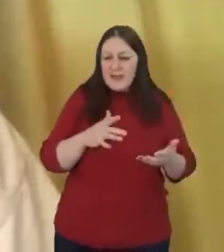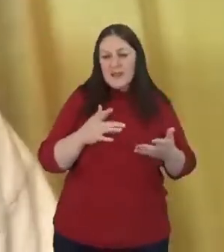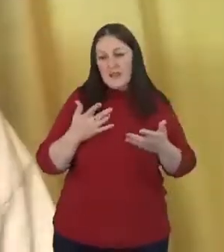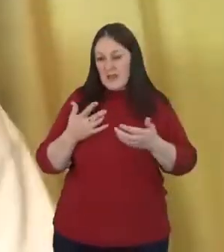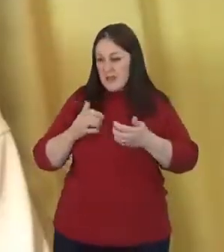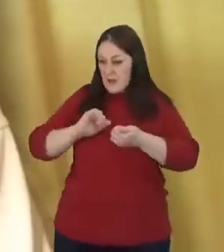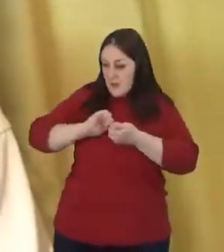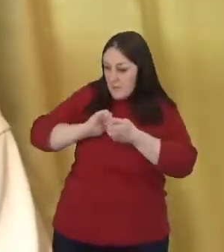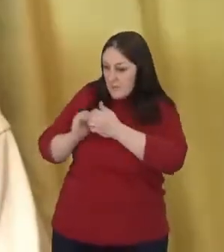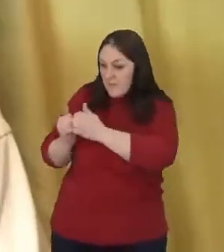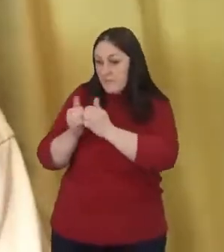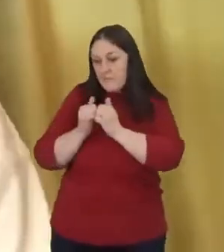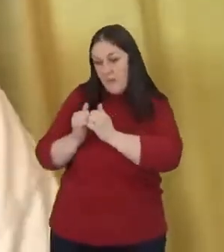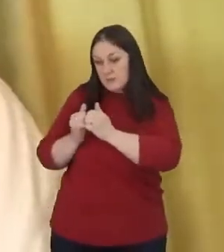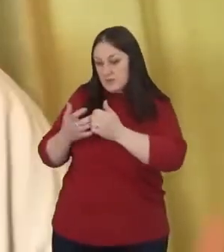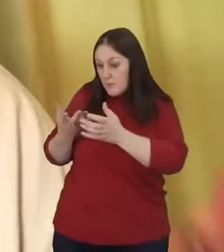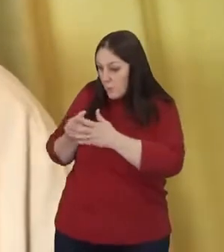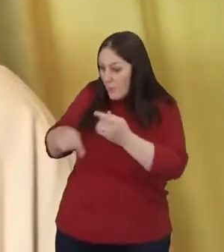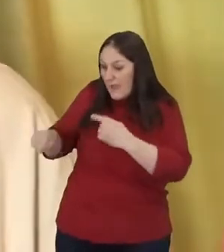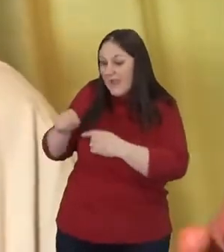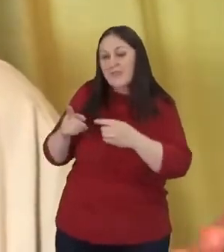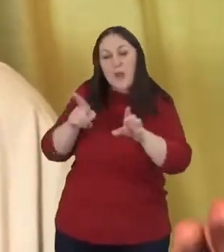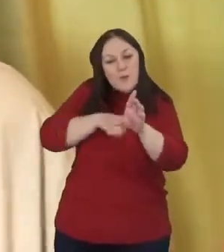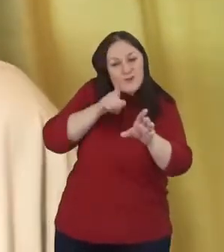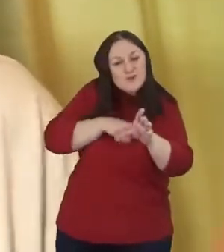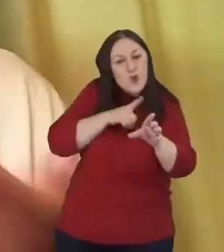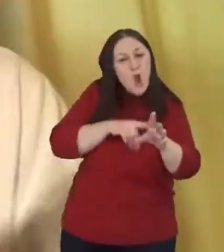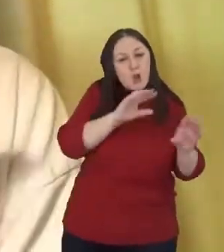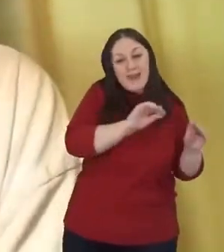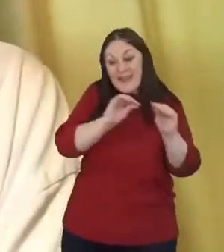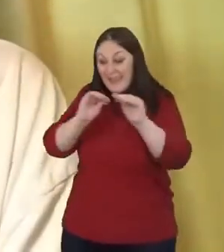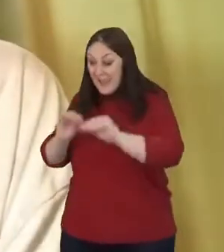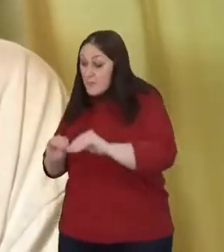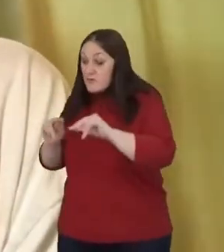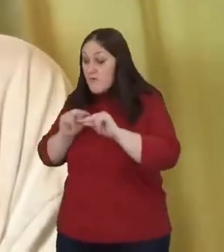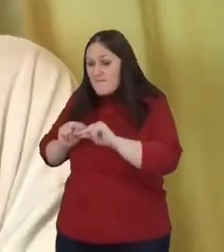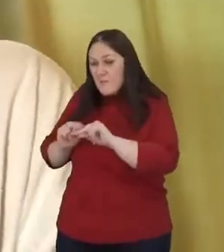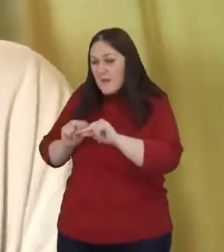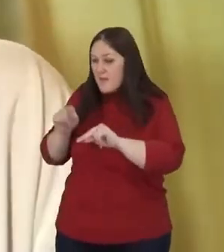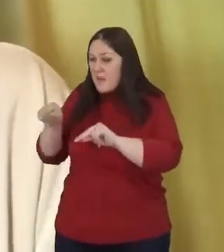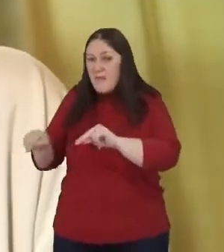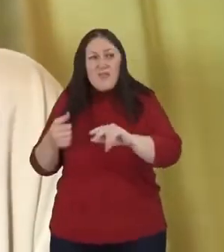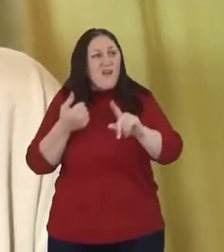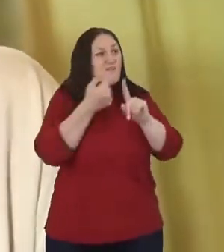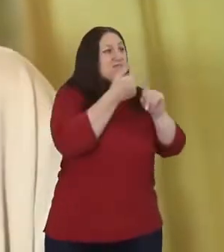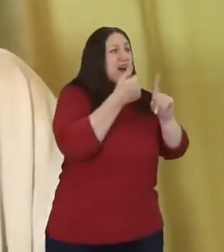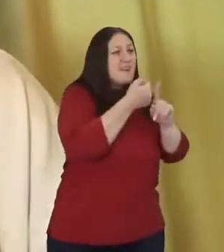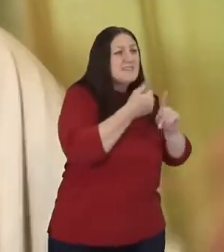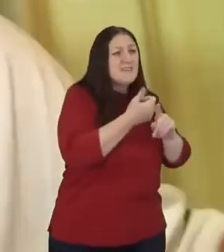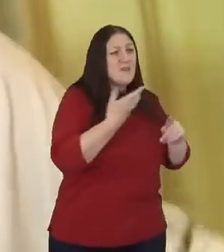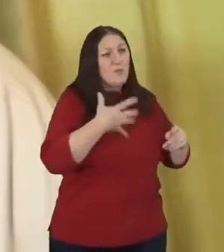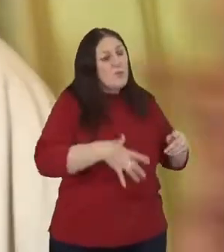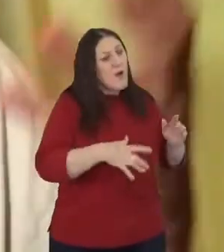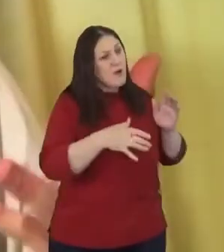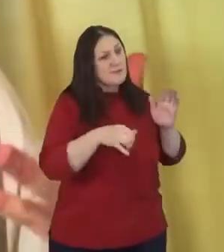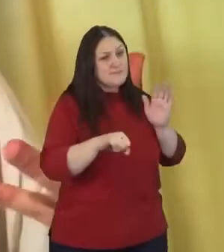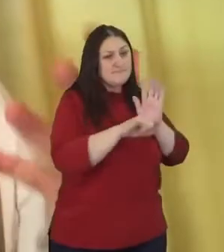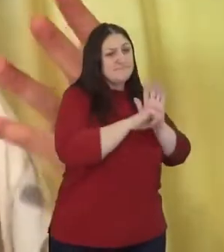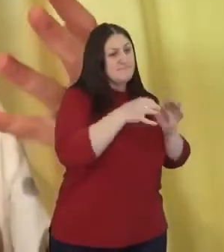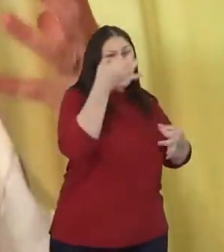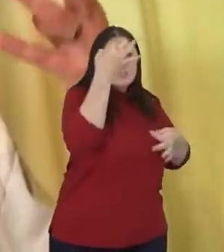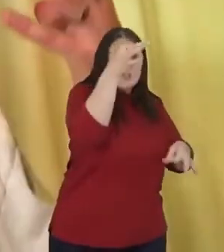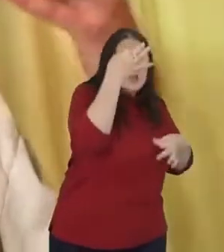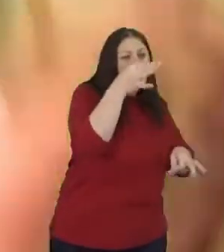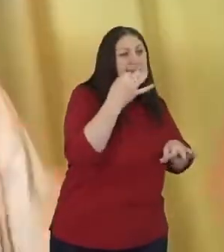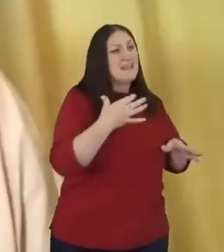our young immigrant families, right? That are still fighting for documentation, for citizenship, asylum seekers